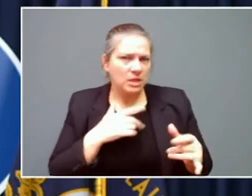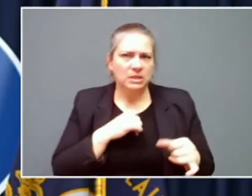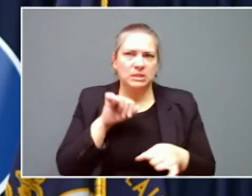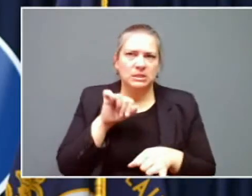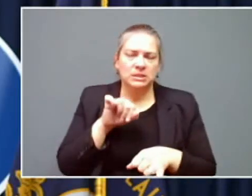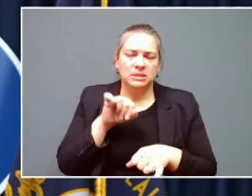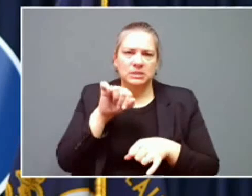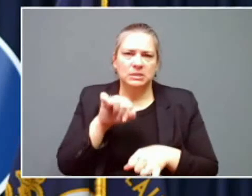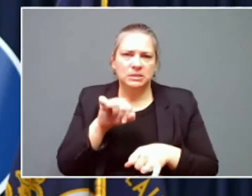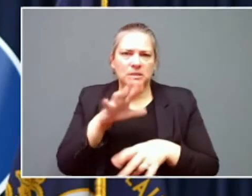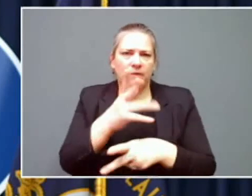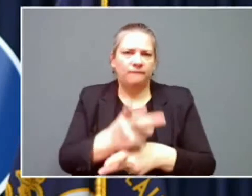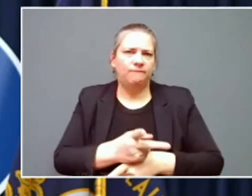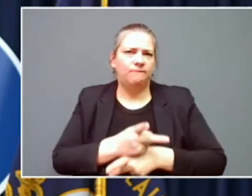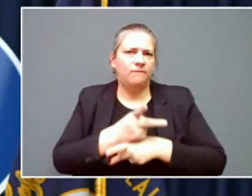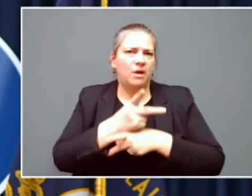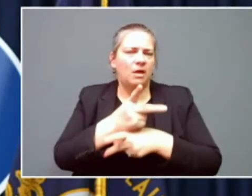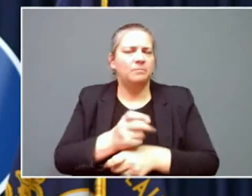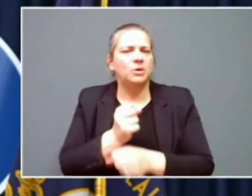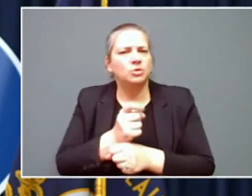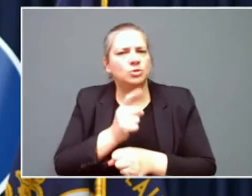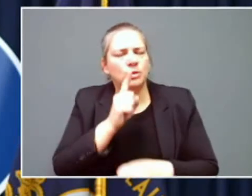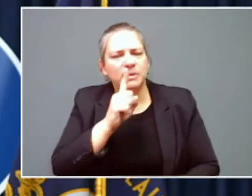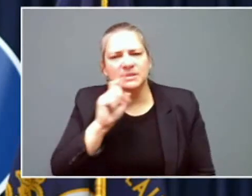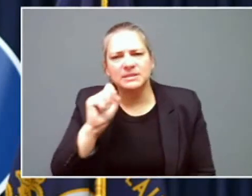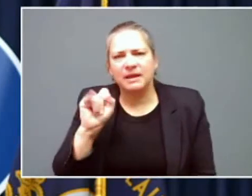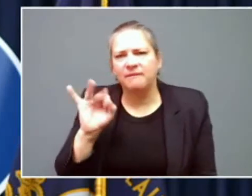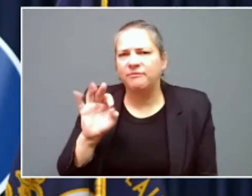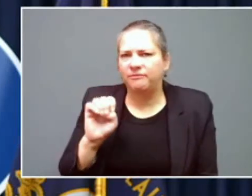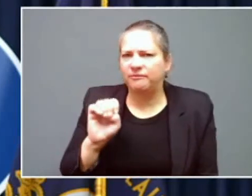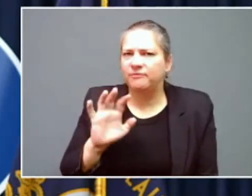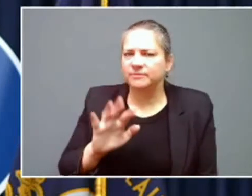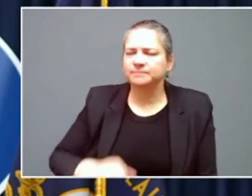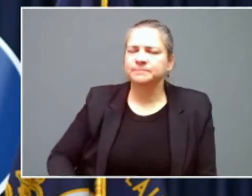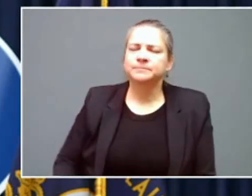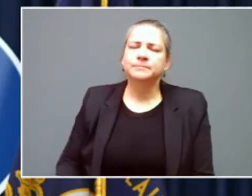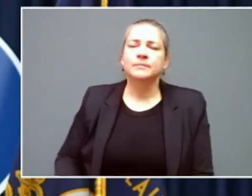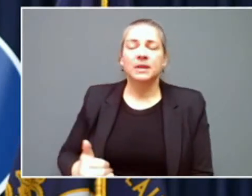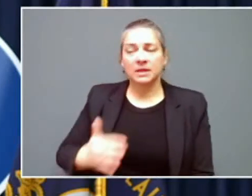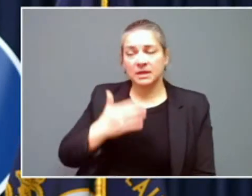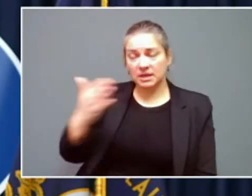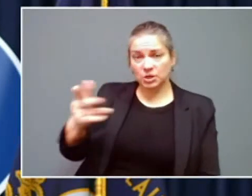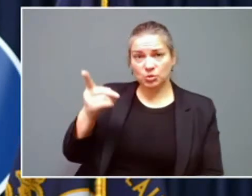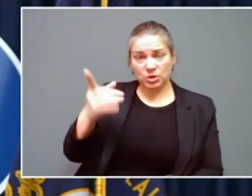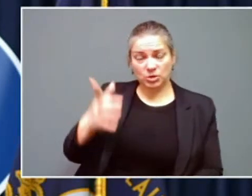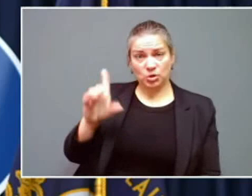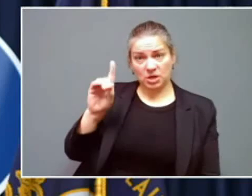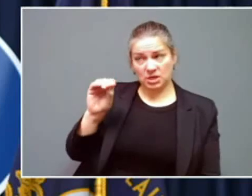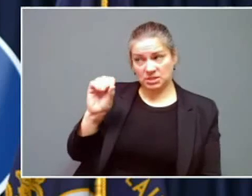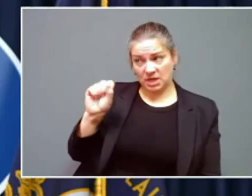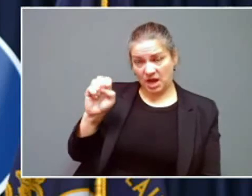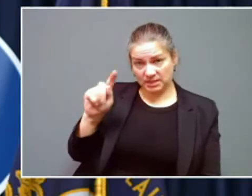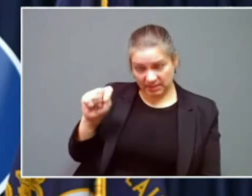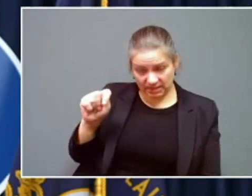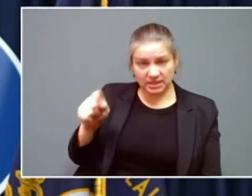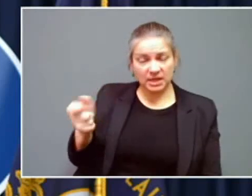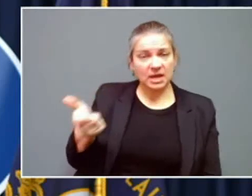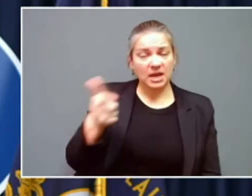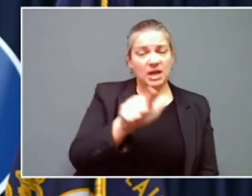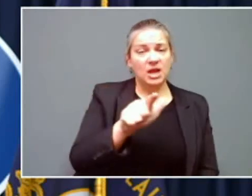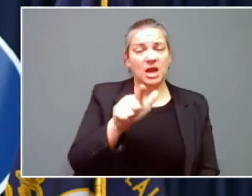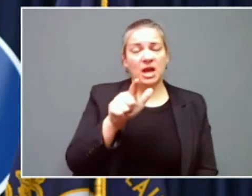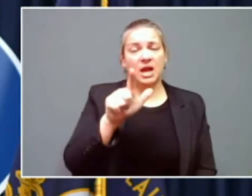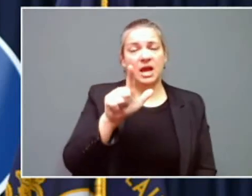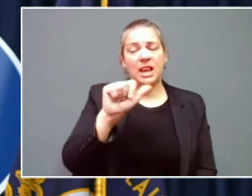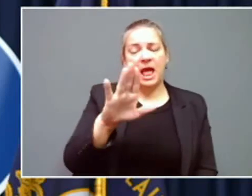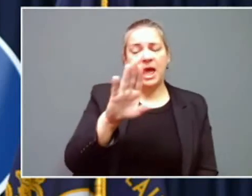everybody to be safe. So next we're going to hear from director Dossett, and then we're going to hear from general Lamberton. And finally,